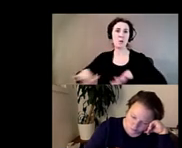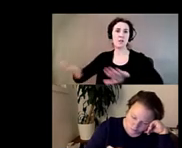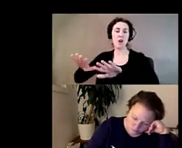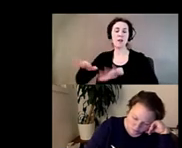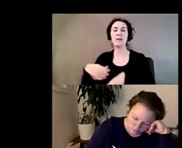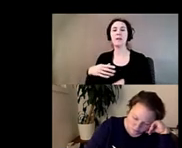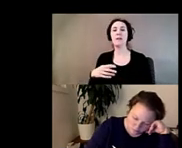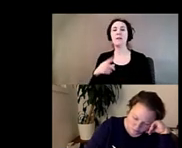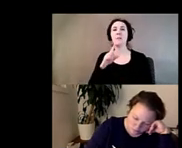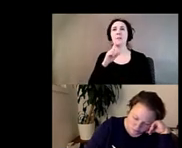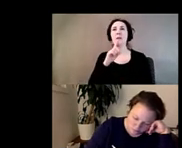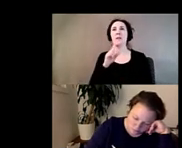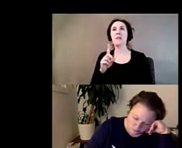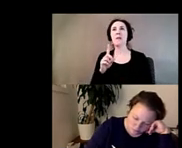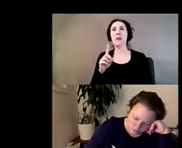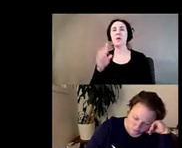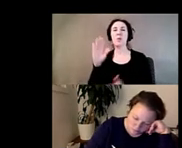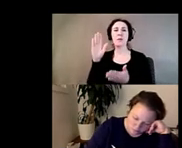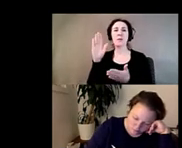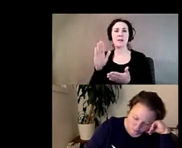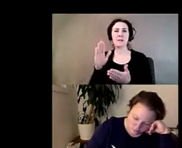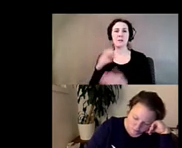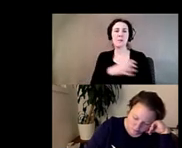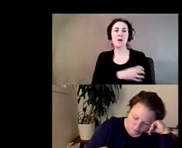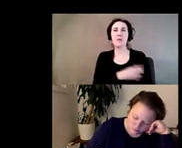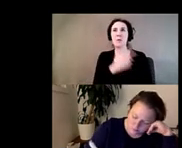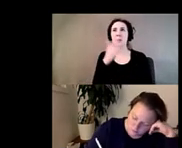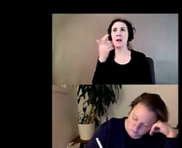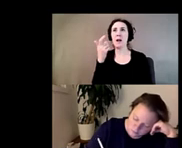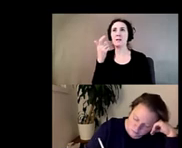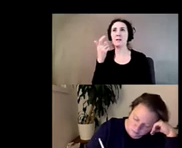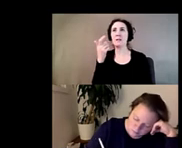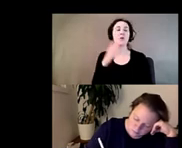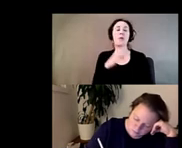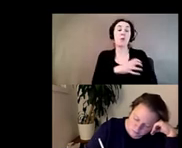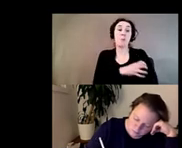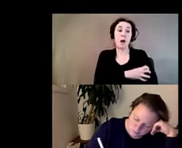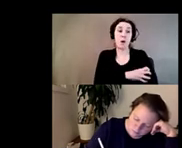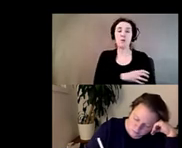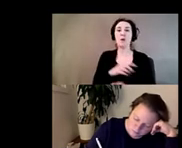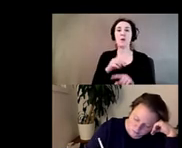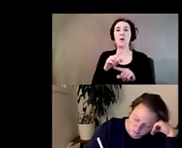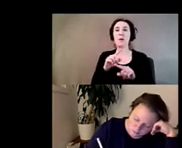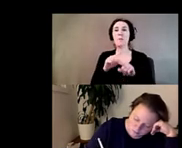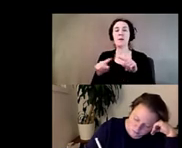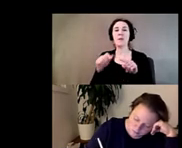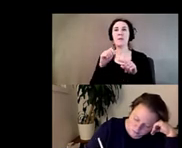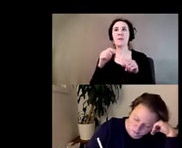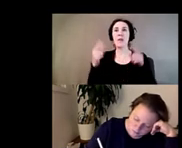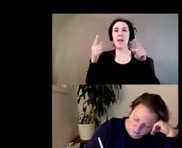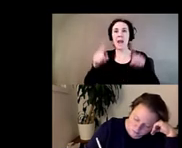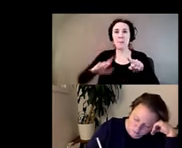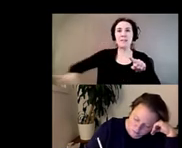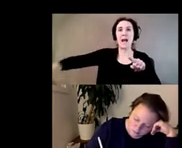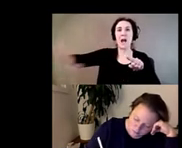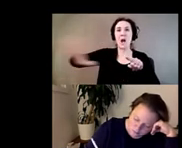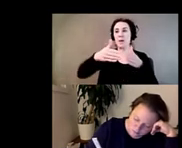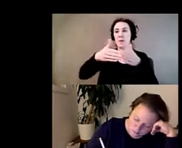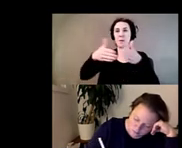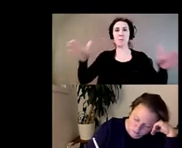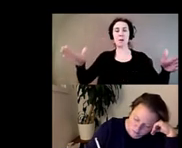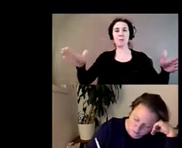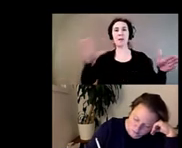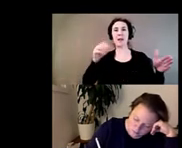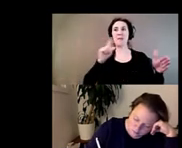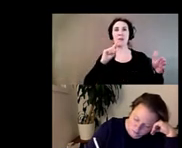because they were infiltrated but more because like any kind of aesthetic act or performance they happened out in the in the public and they reached out to touch people